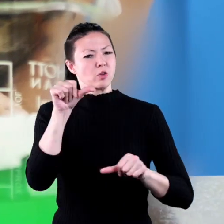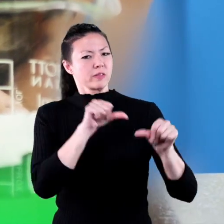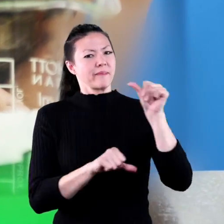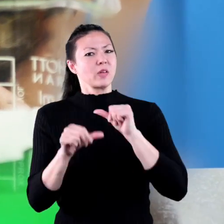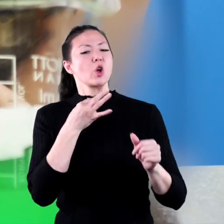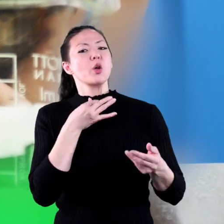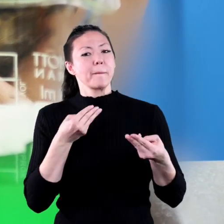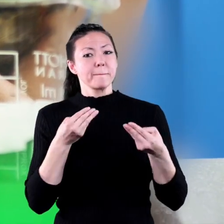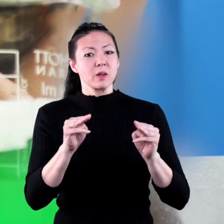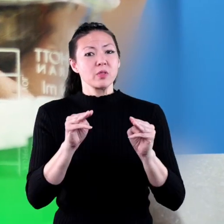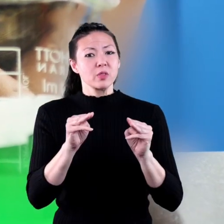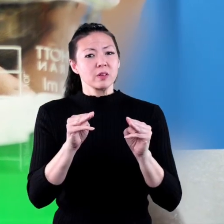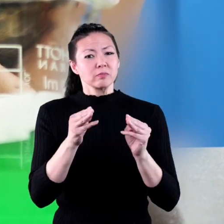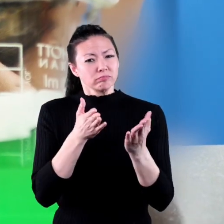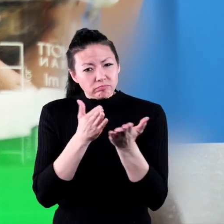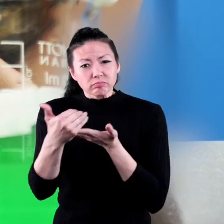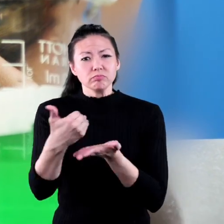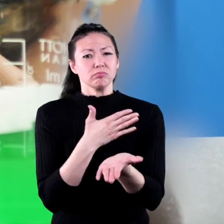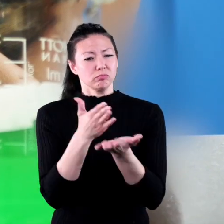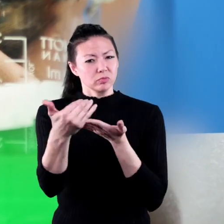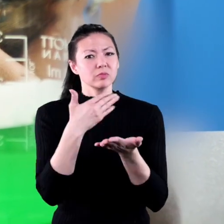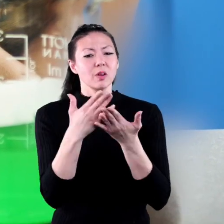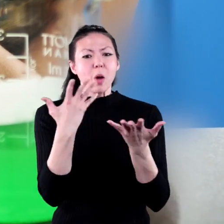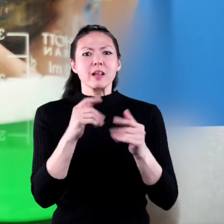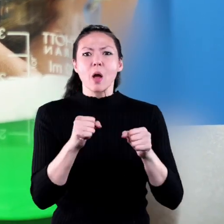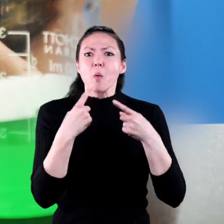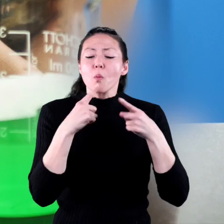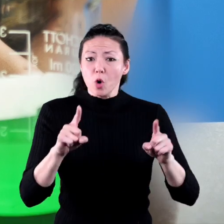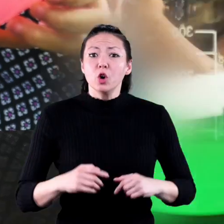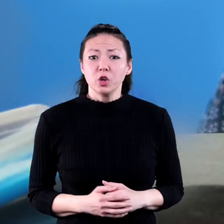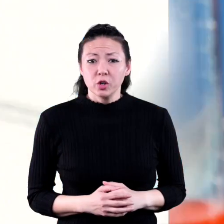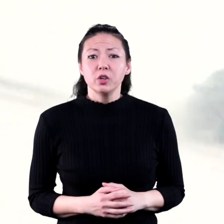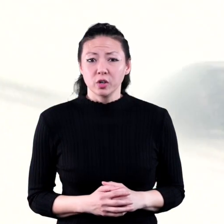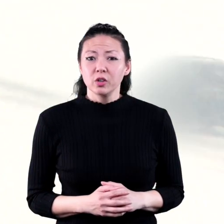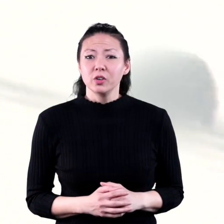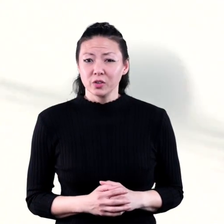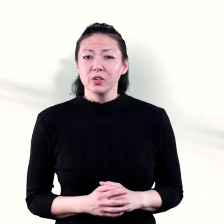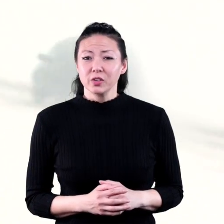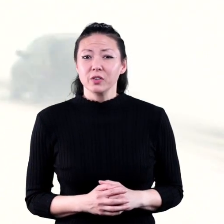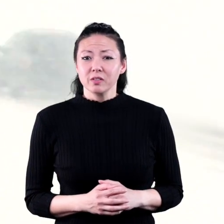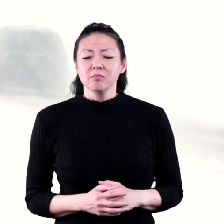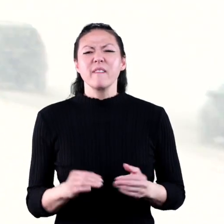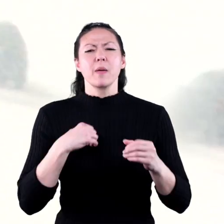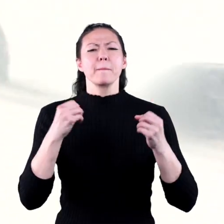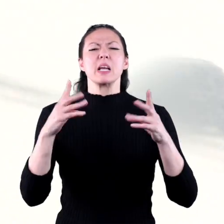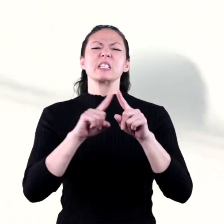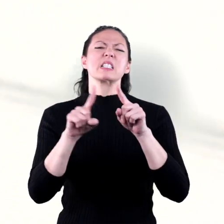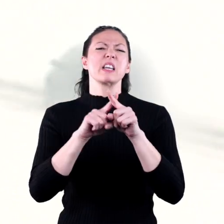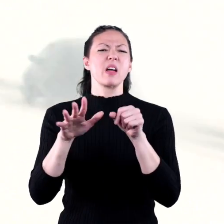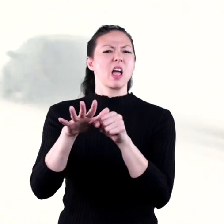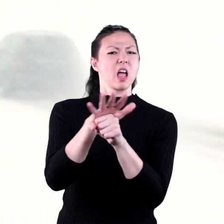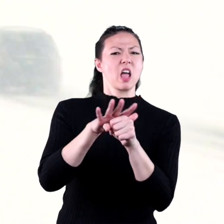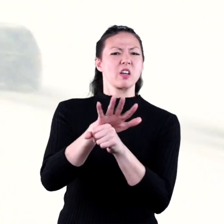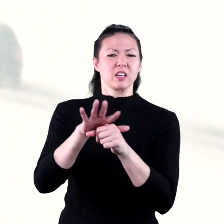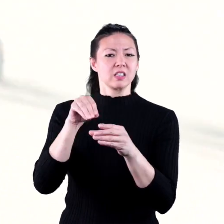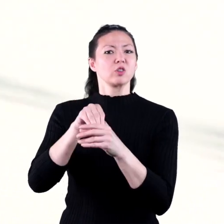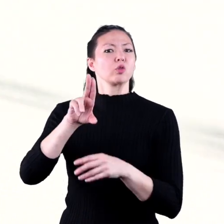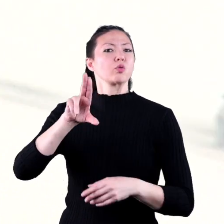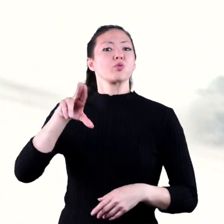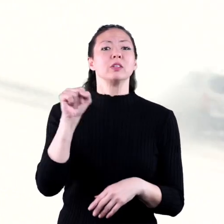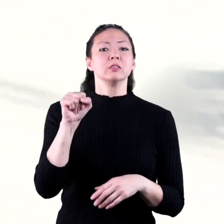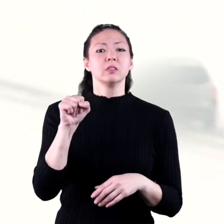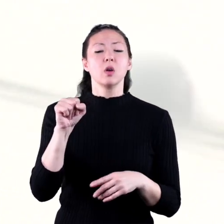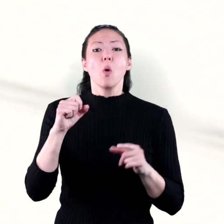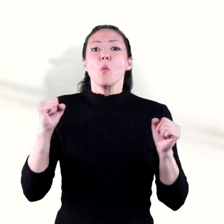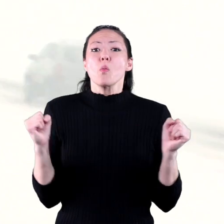through a simple exercise to see how using the Scientific Method can work. There are many areas in the U.S. where winters